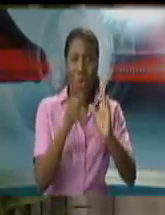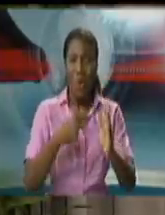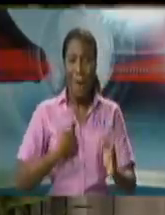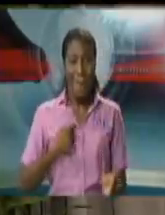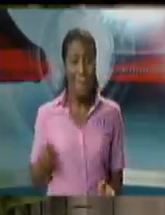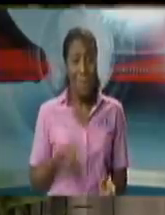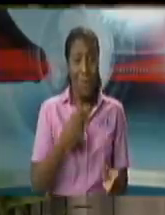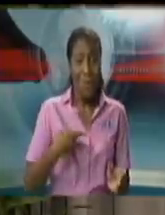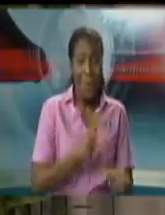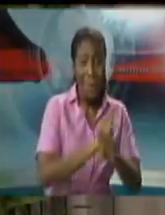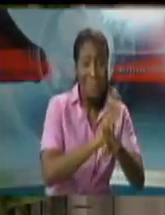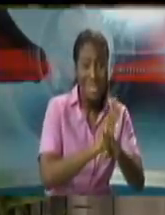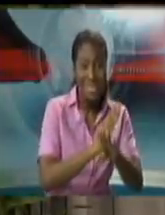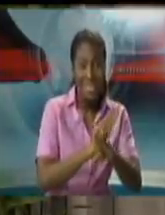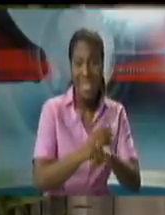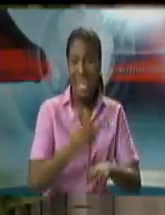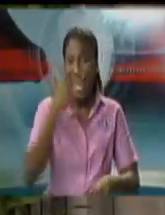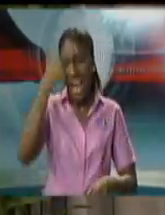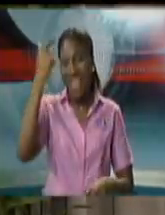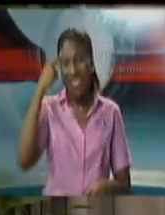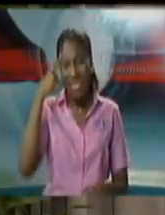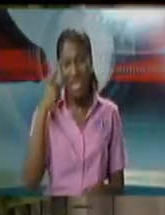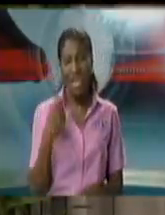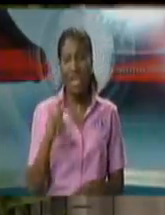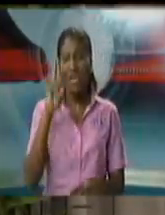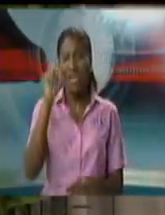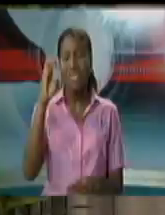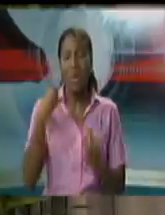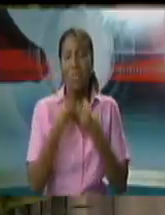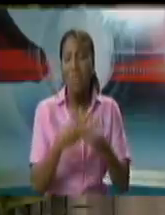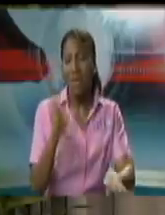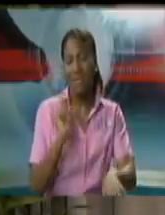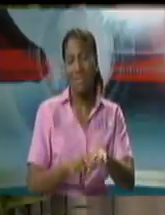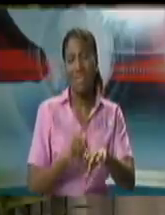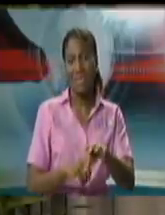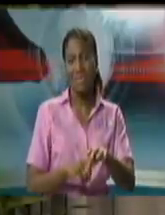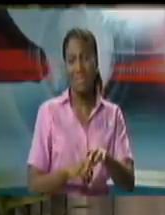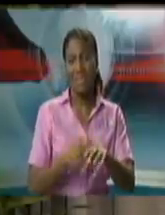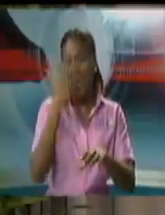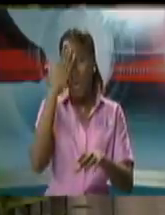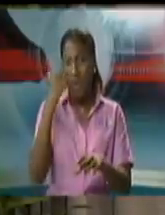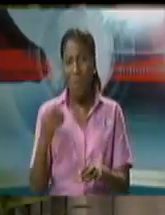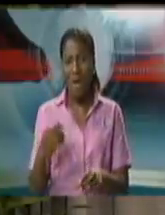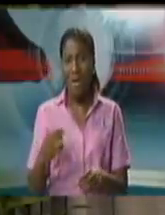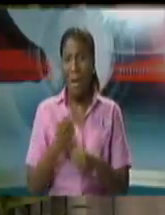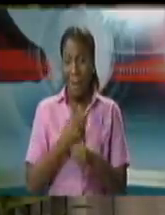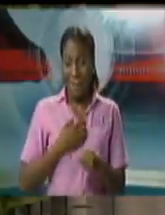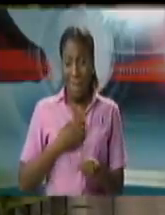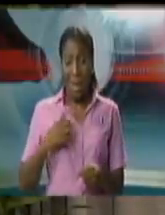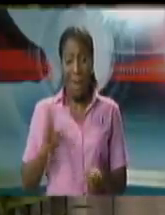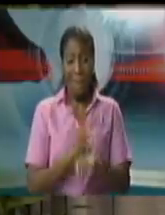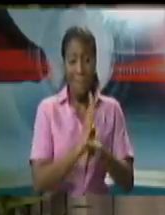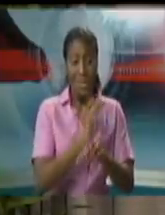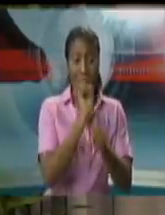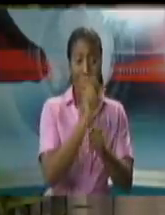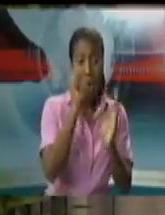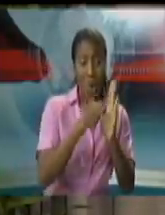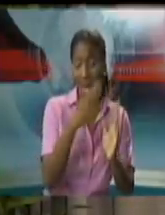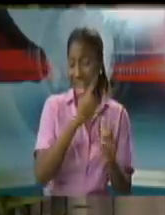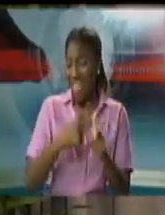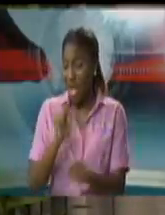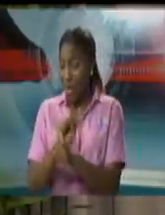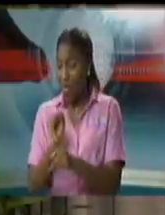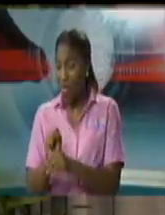believe, to be frivolous and in fact, in one instance, quite dangerously, a subversion of